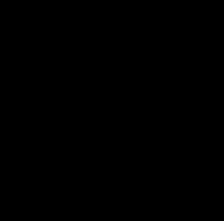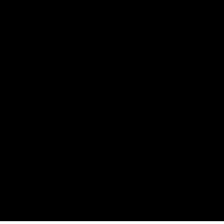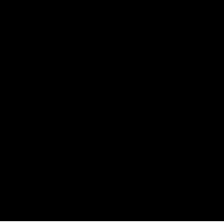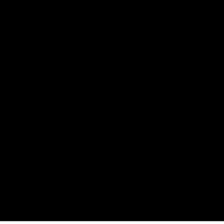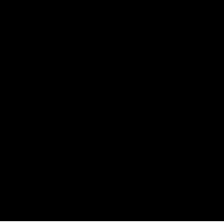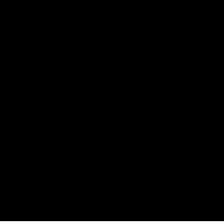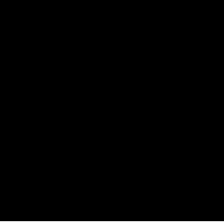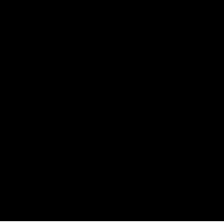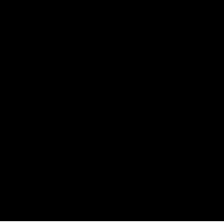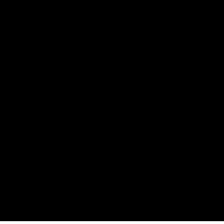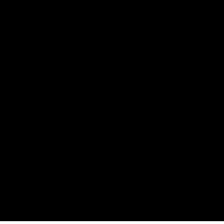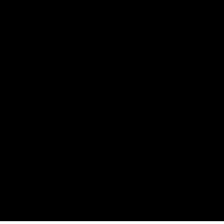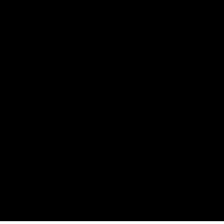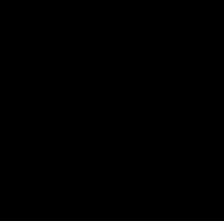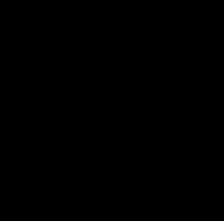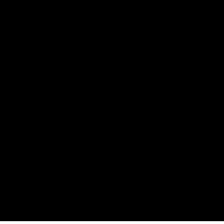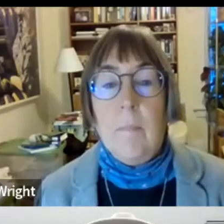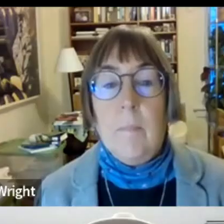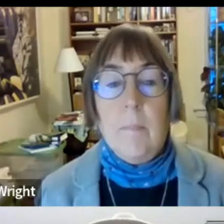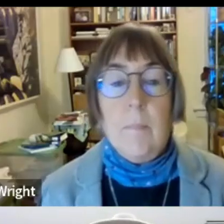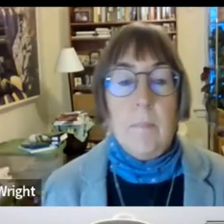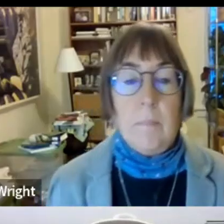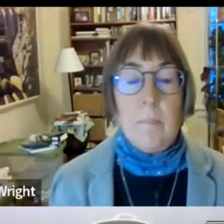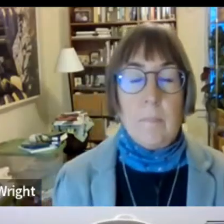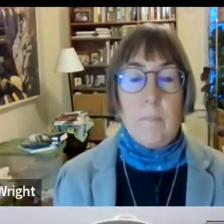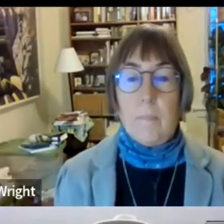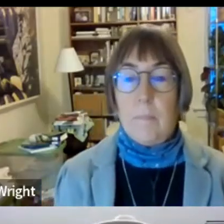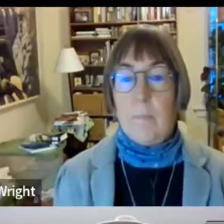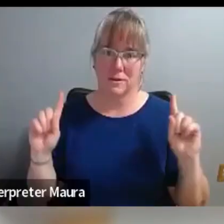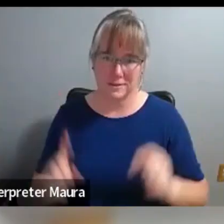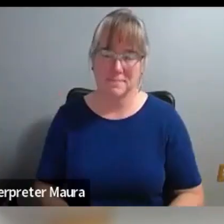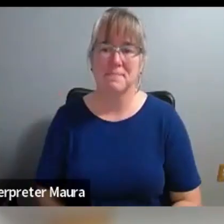and creation really worked. And so I just,